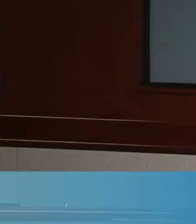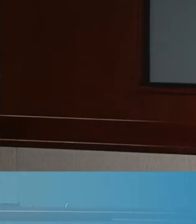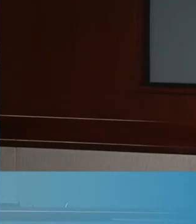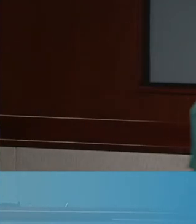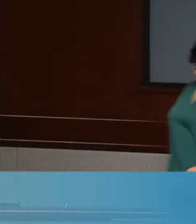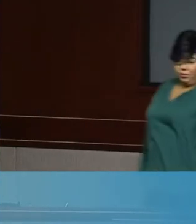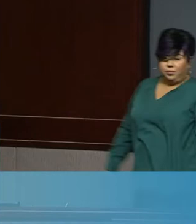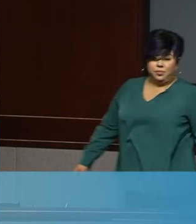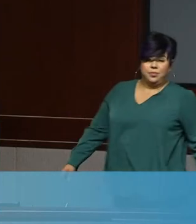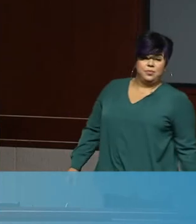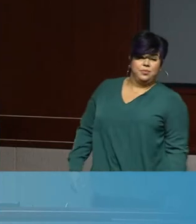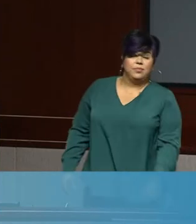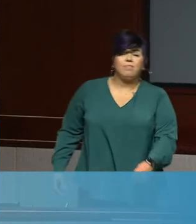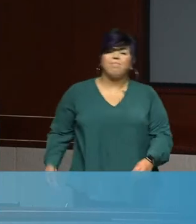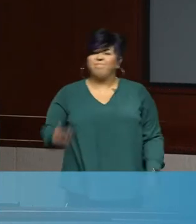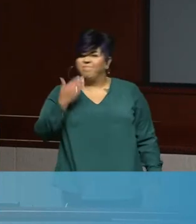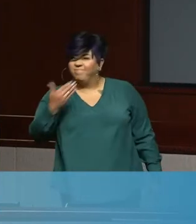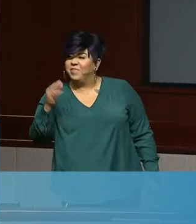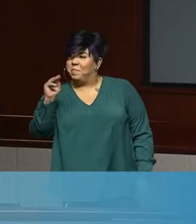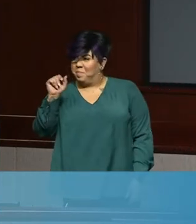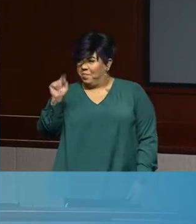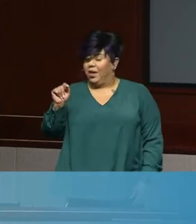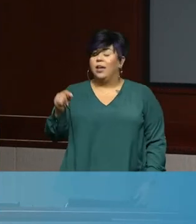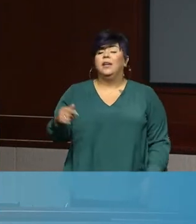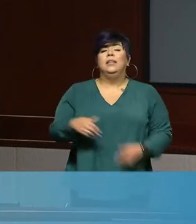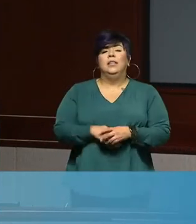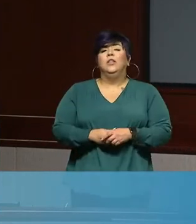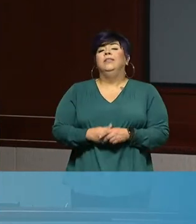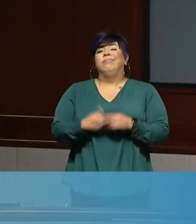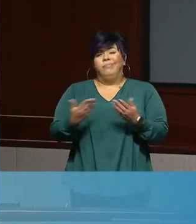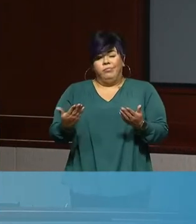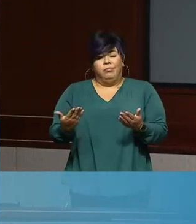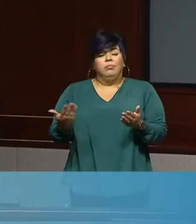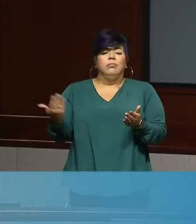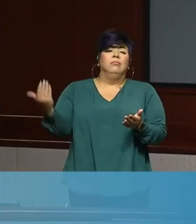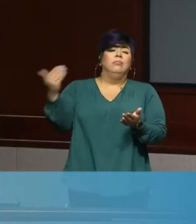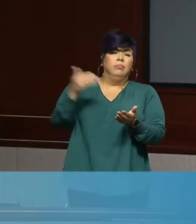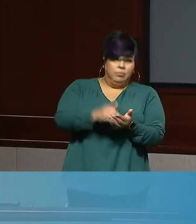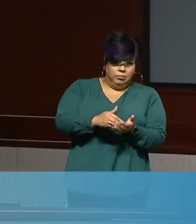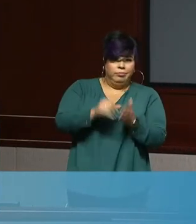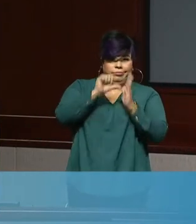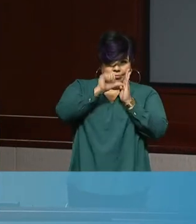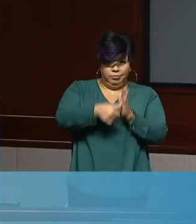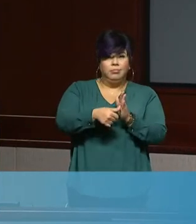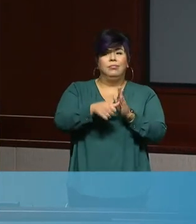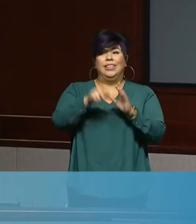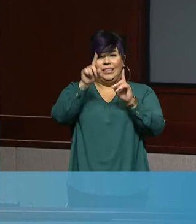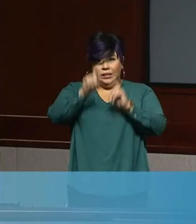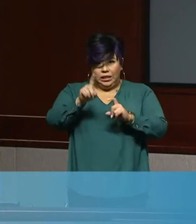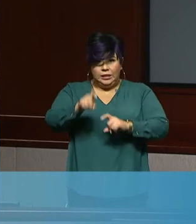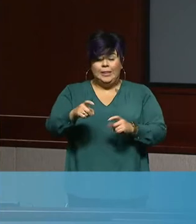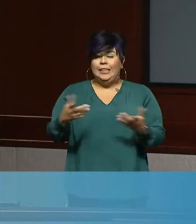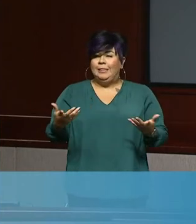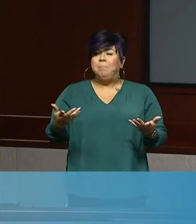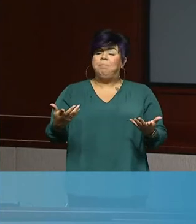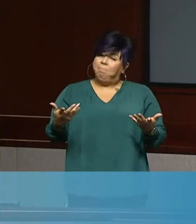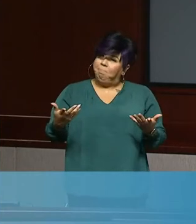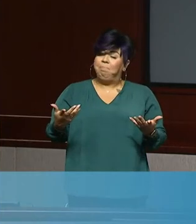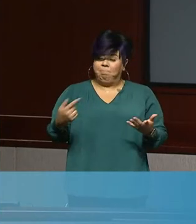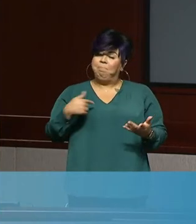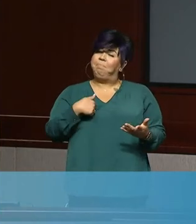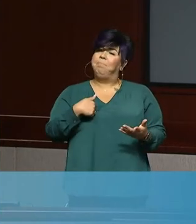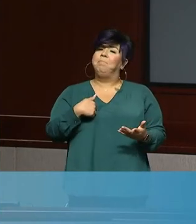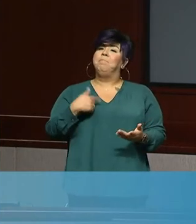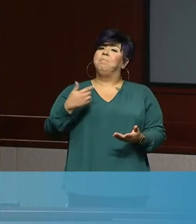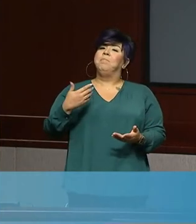Thanks, Matt. Again, on testing and the need for our community to get tested, I am pleased this morning to have